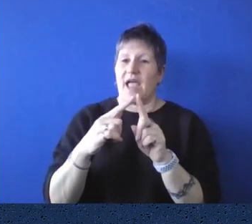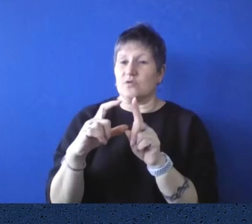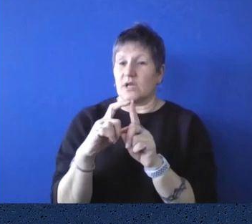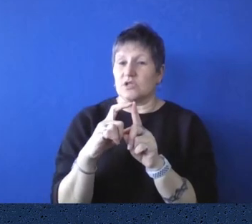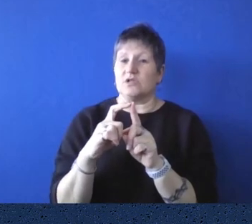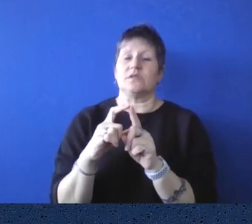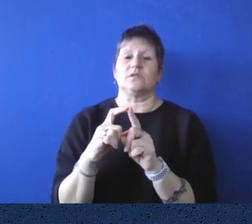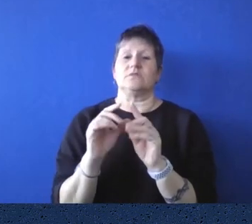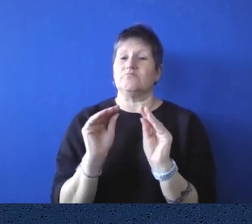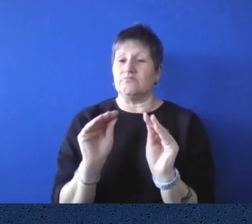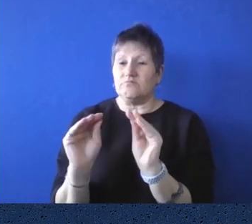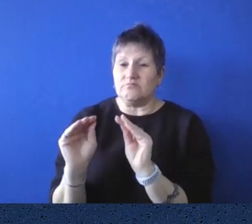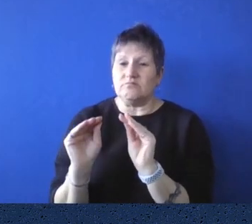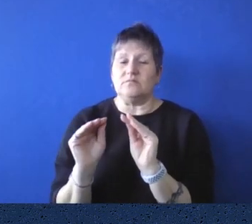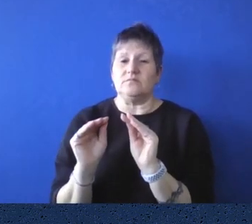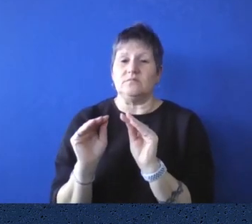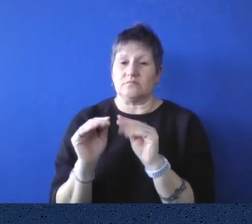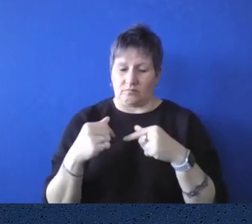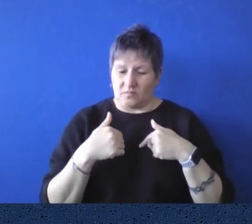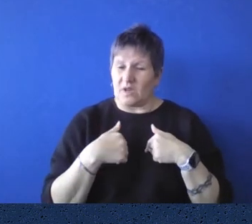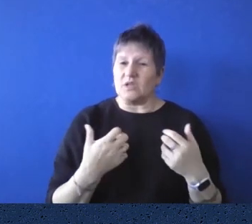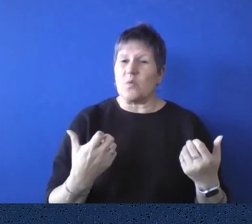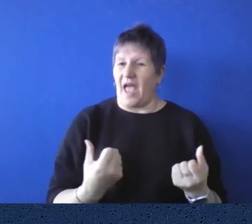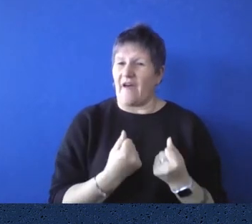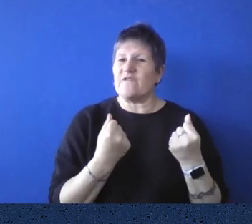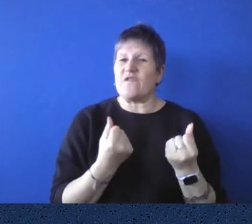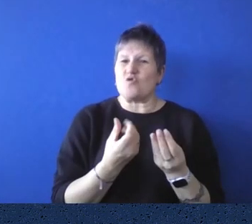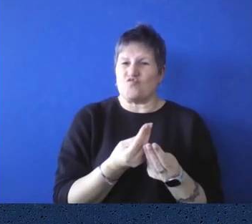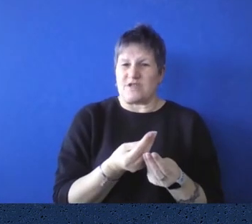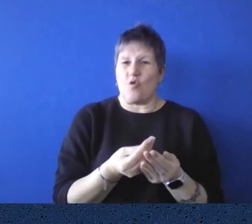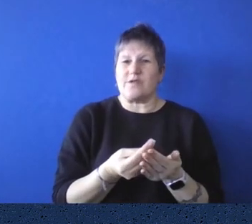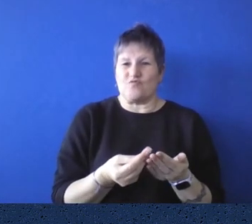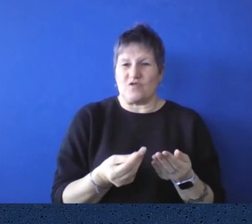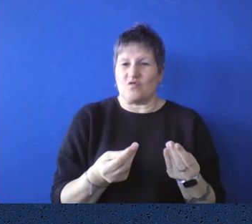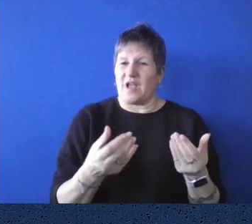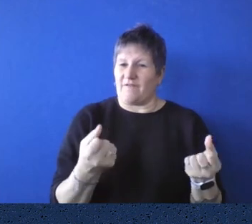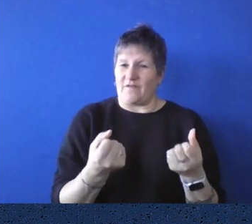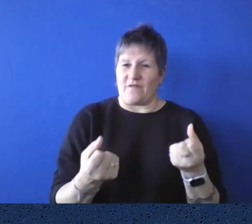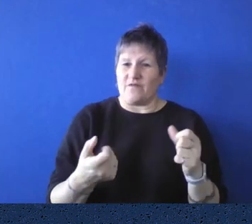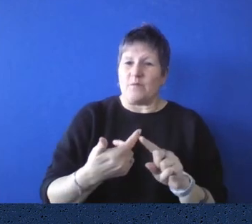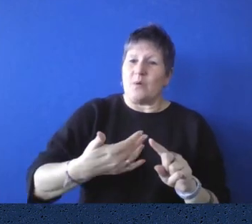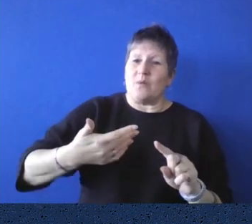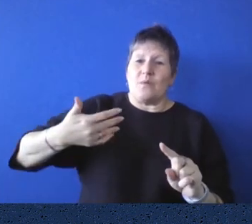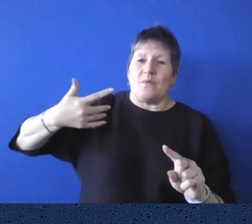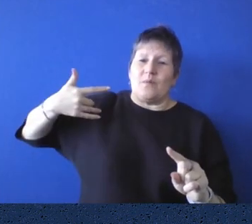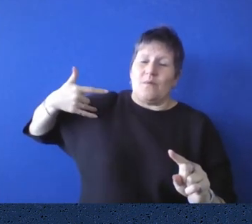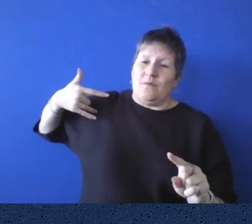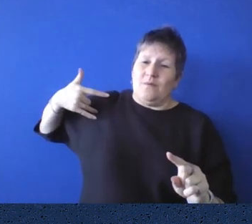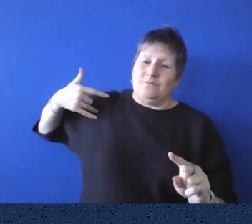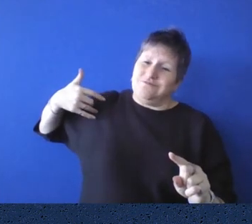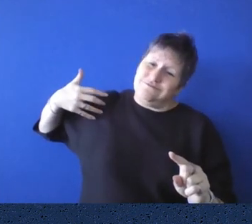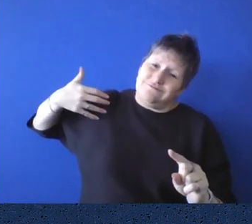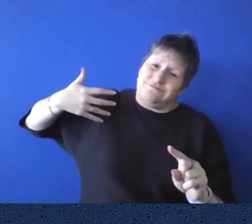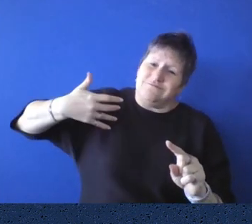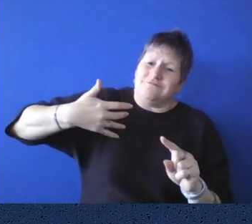we have, uh, resources on all of these things going back several decades